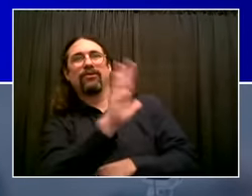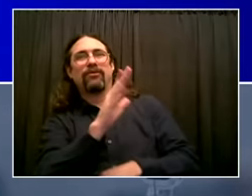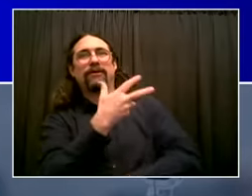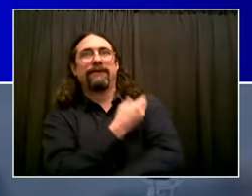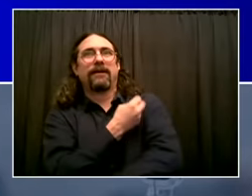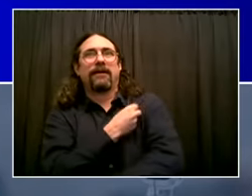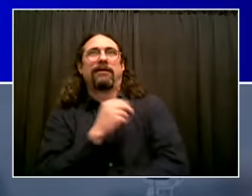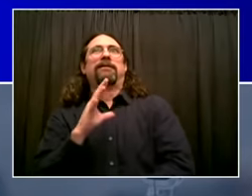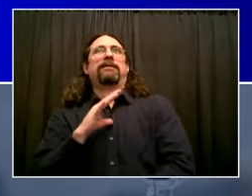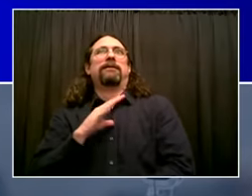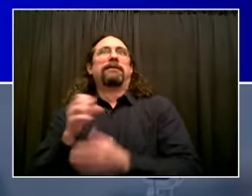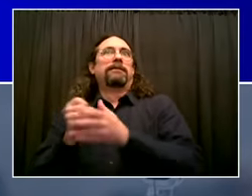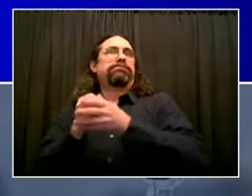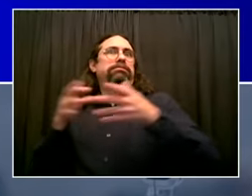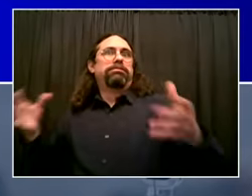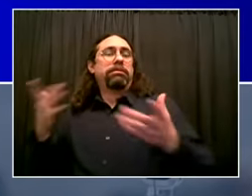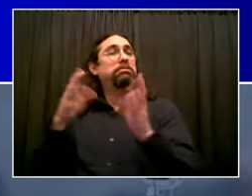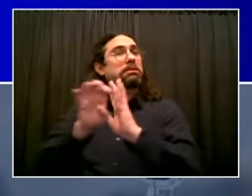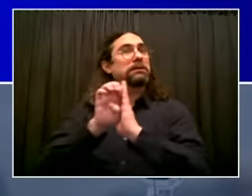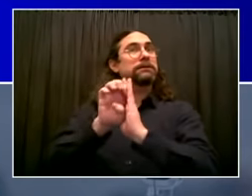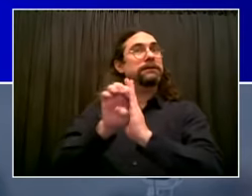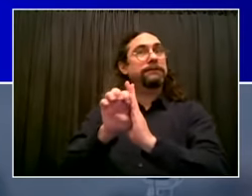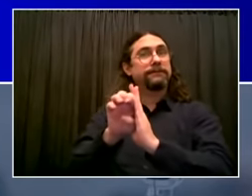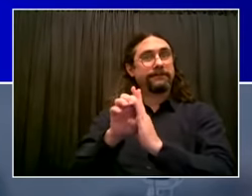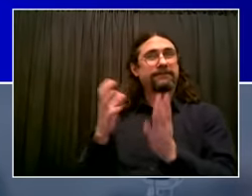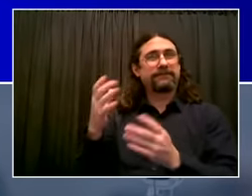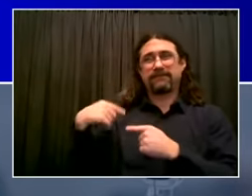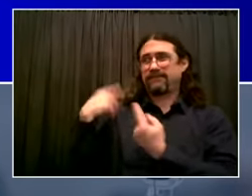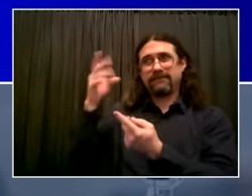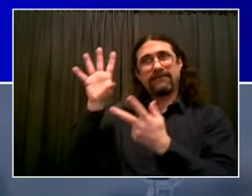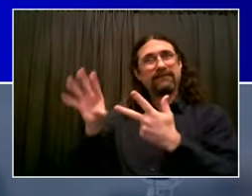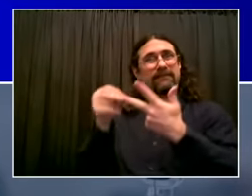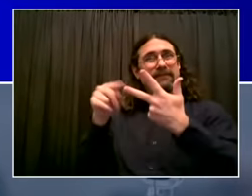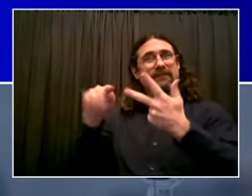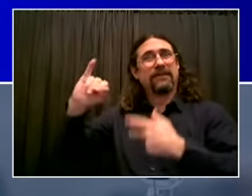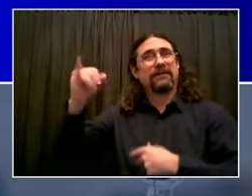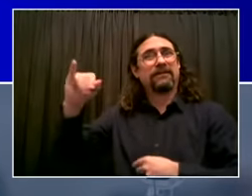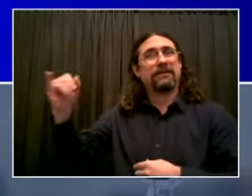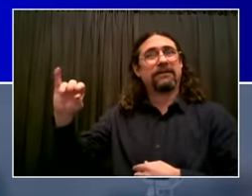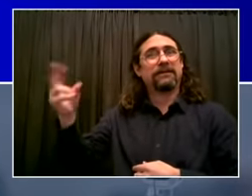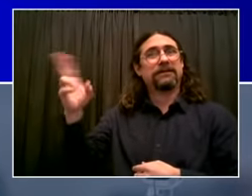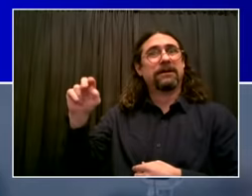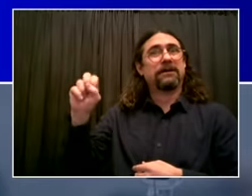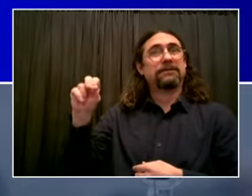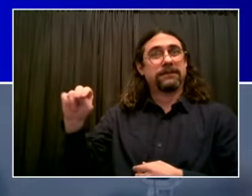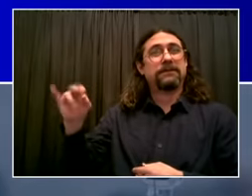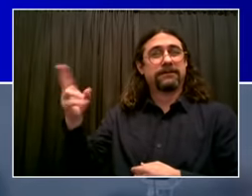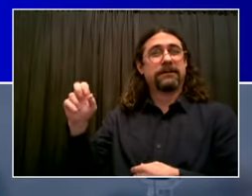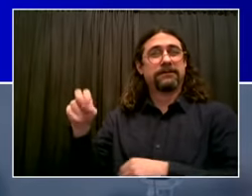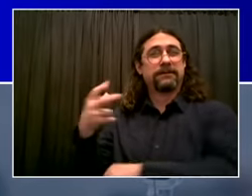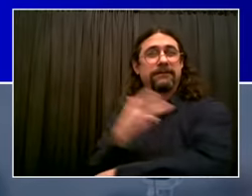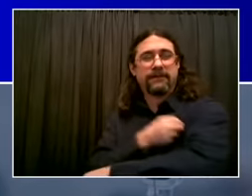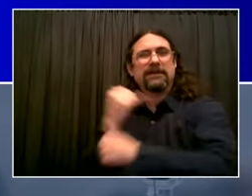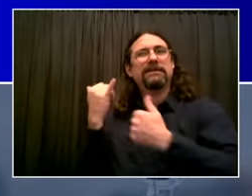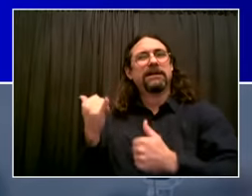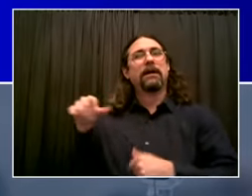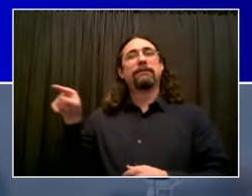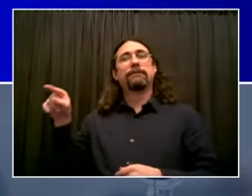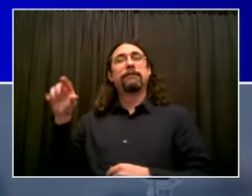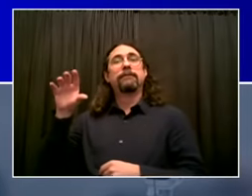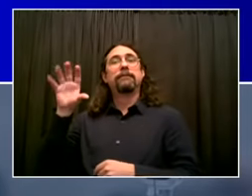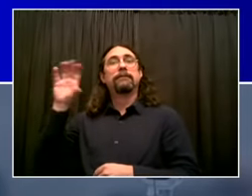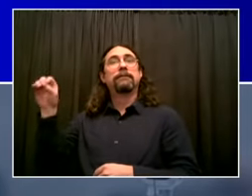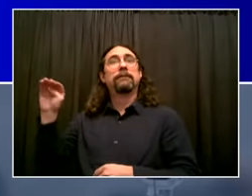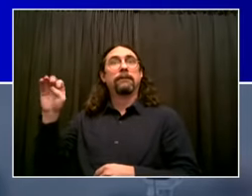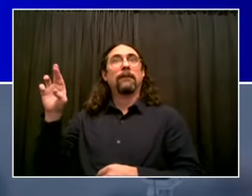President Biden letting us all know that the vaccine supply will be very strong by May. That's going to help us to achieve our goal.